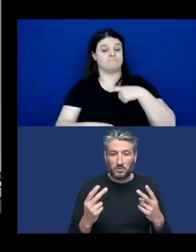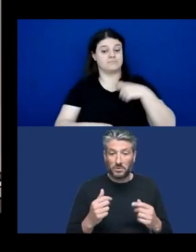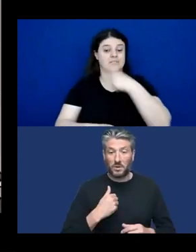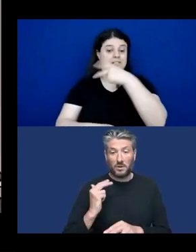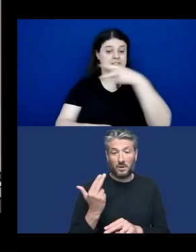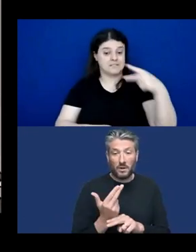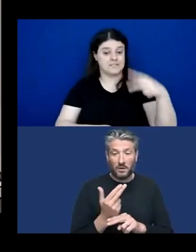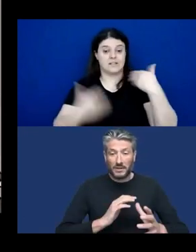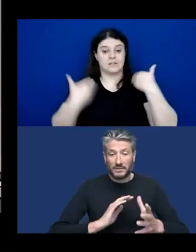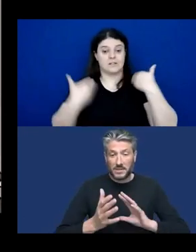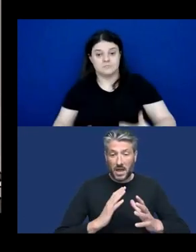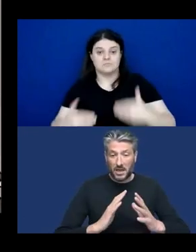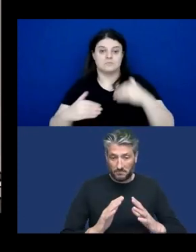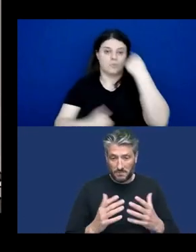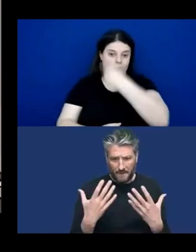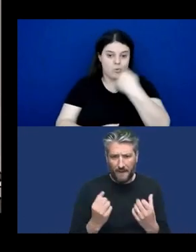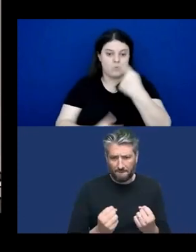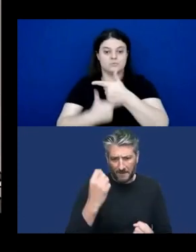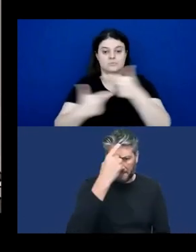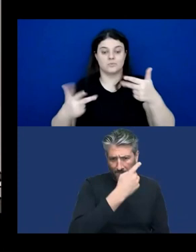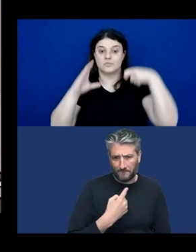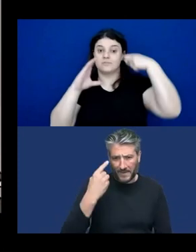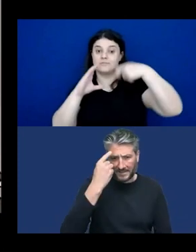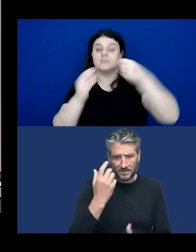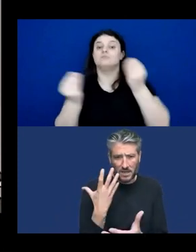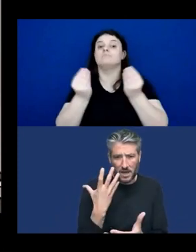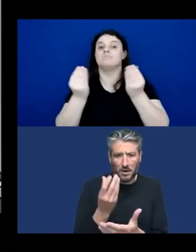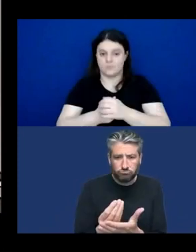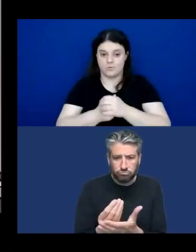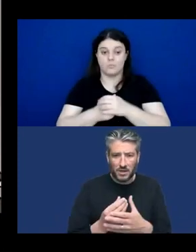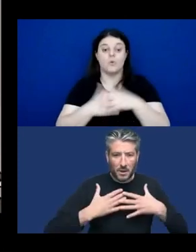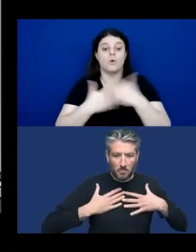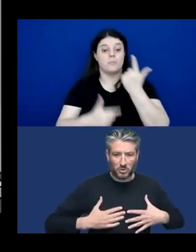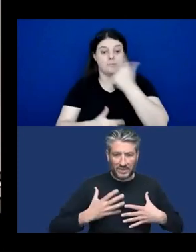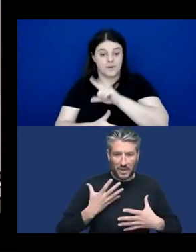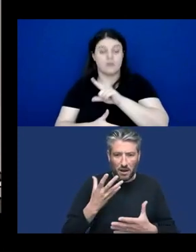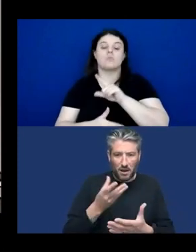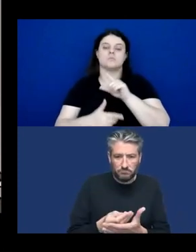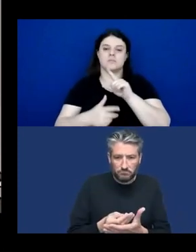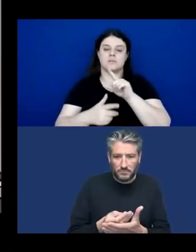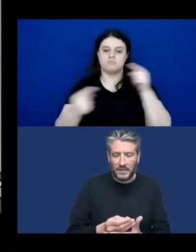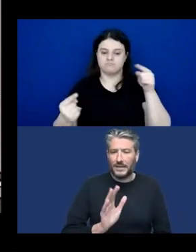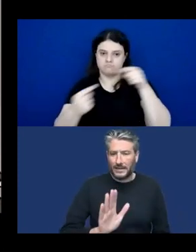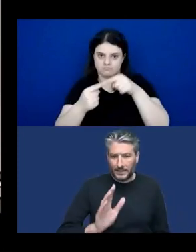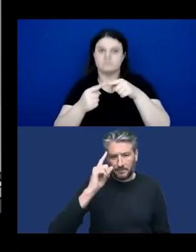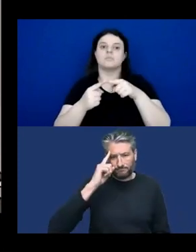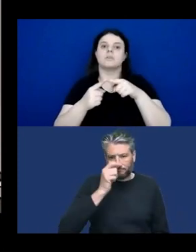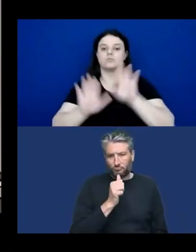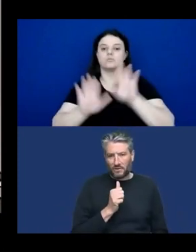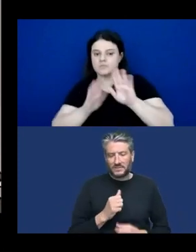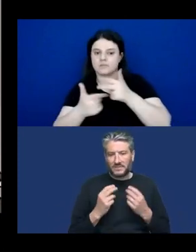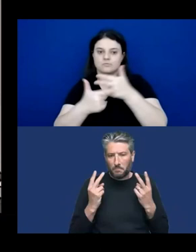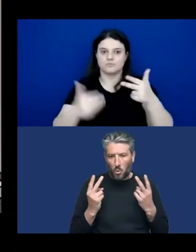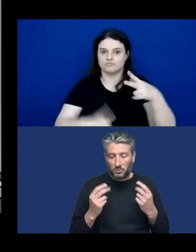background appear in sign language videos. To help address privacy concerns, we've also played around with the idea of applying different